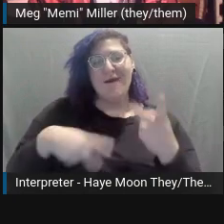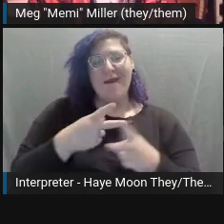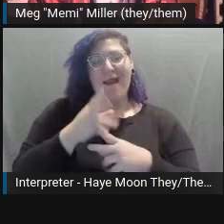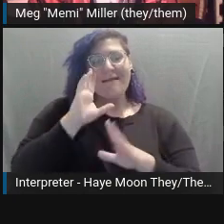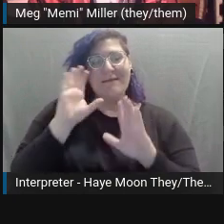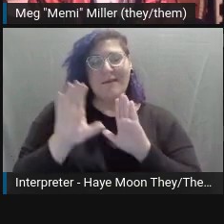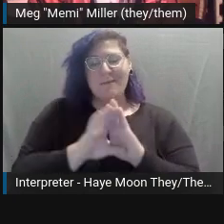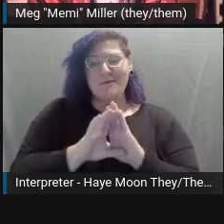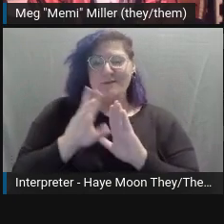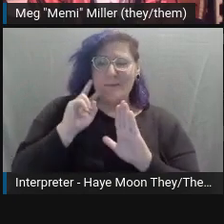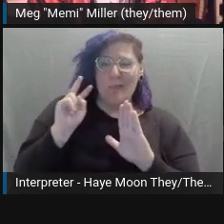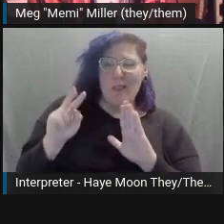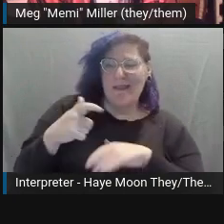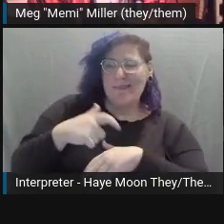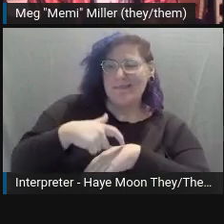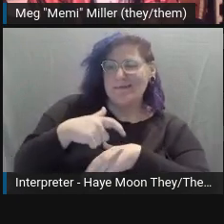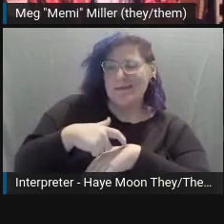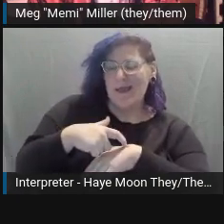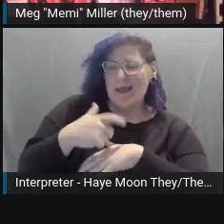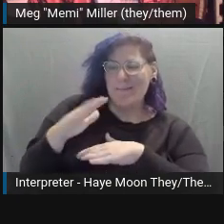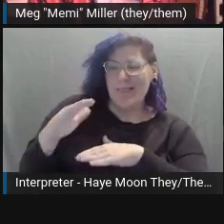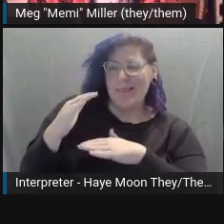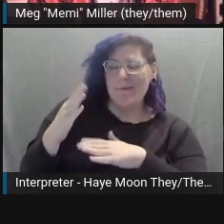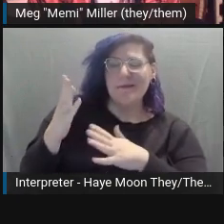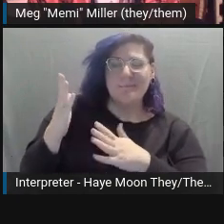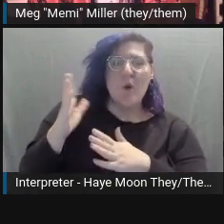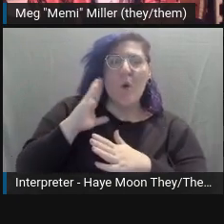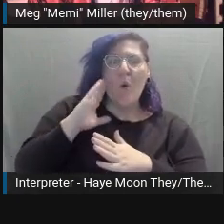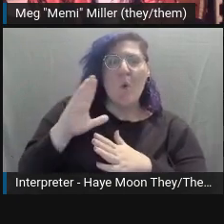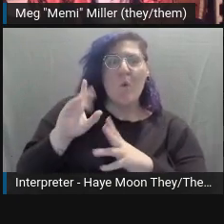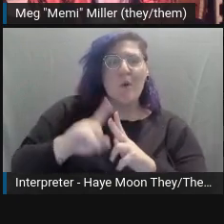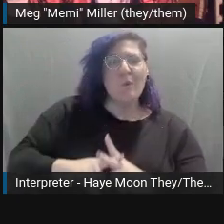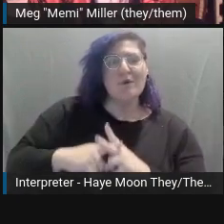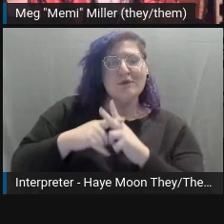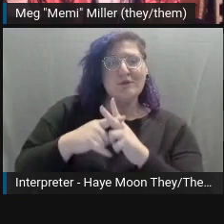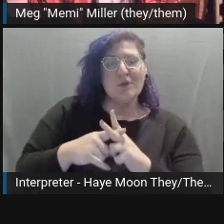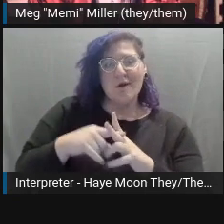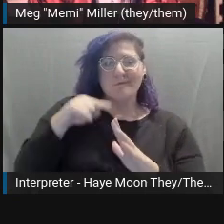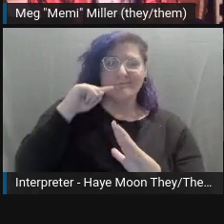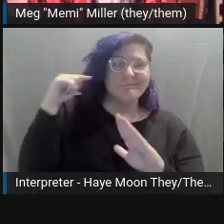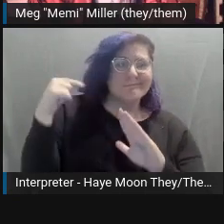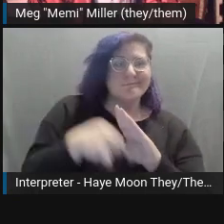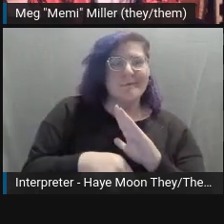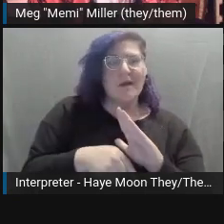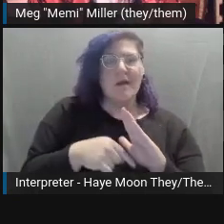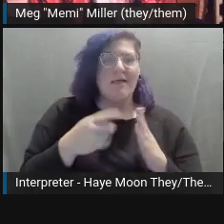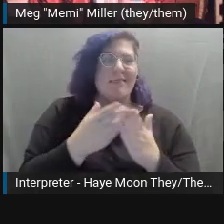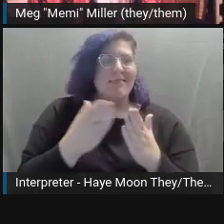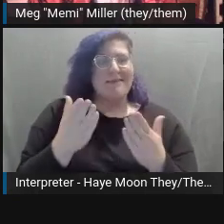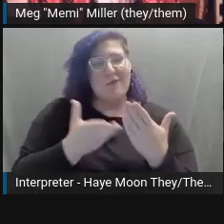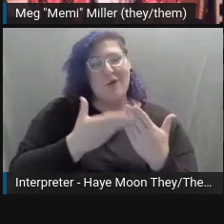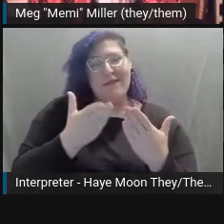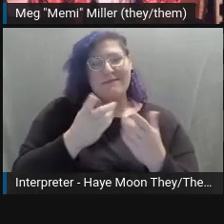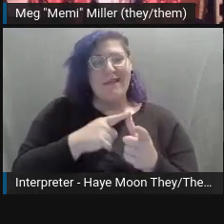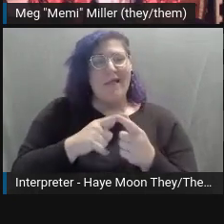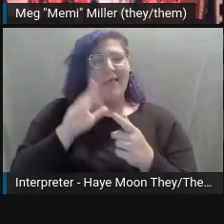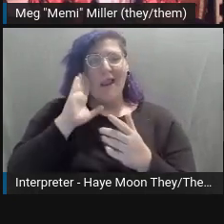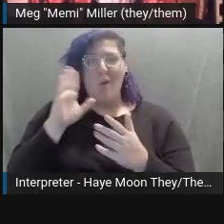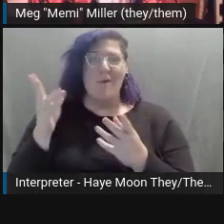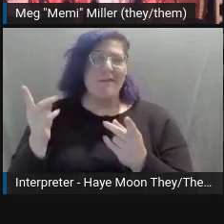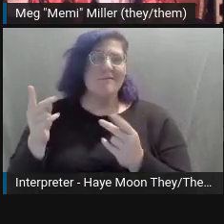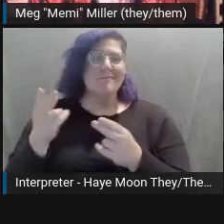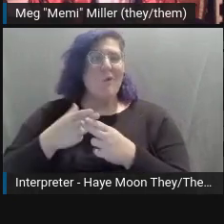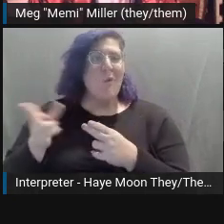time, we're going to kind of go into detail on our easy and then kind of speed through the rest. On this picture,